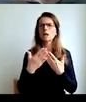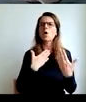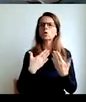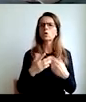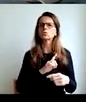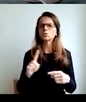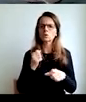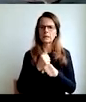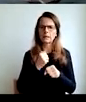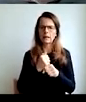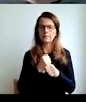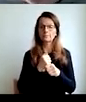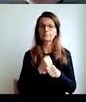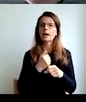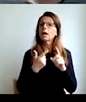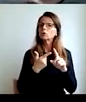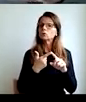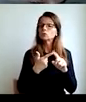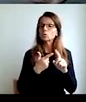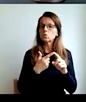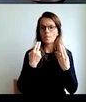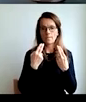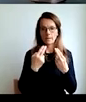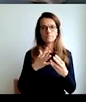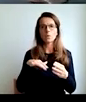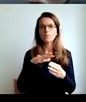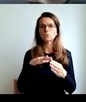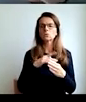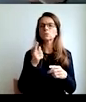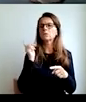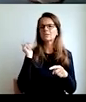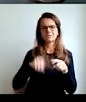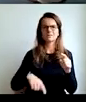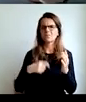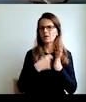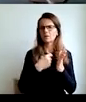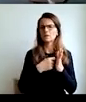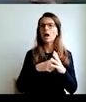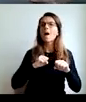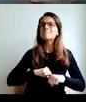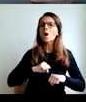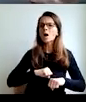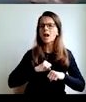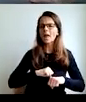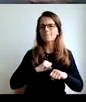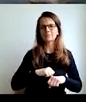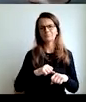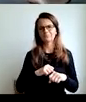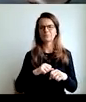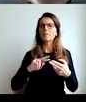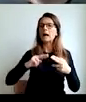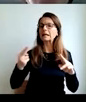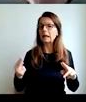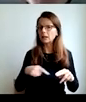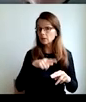This is one reason, next mix will you, since greed is good, and your